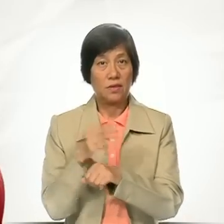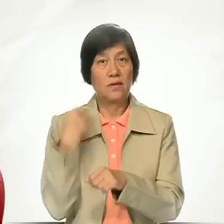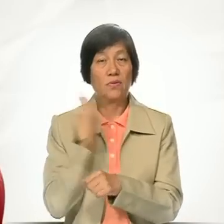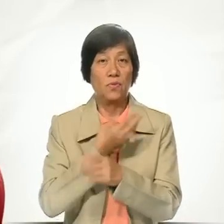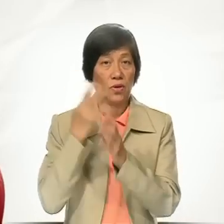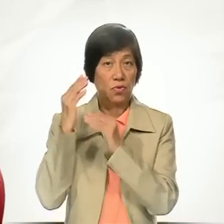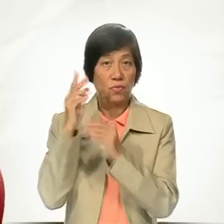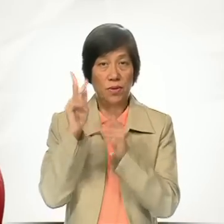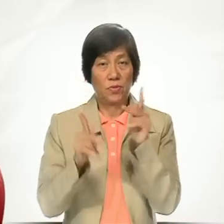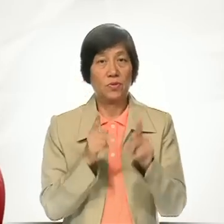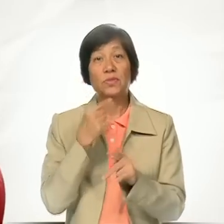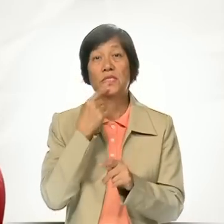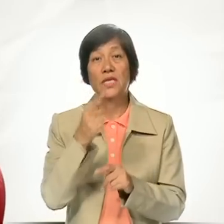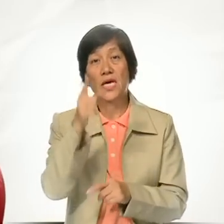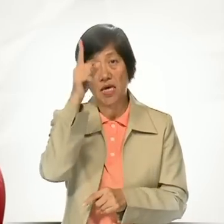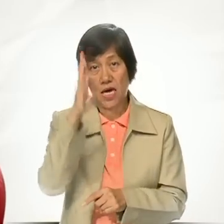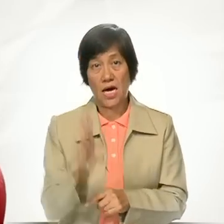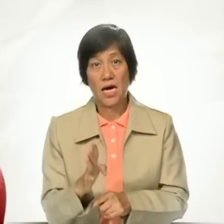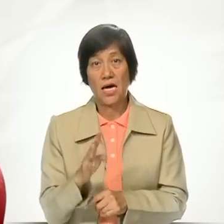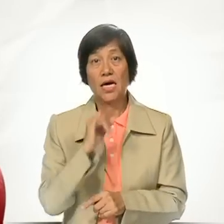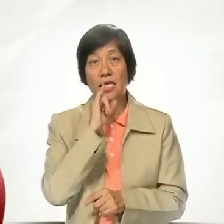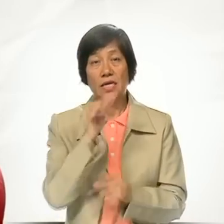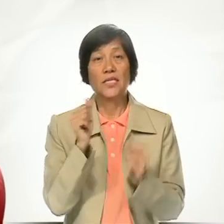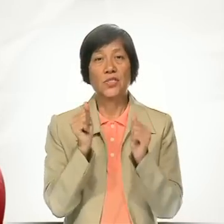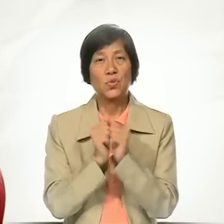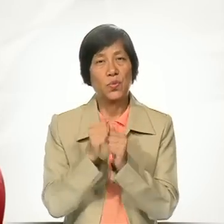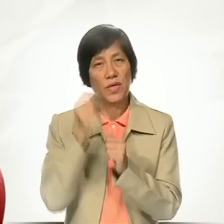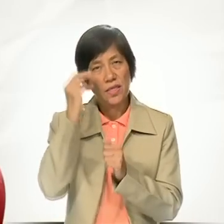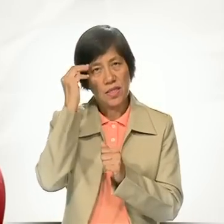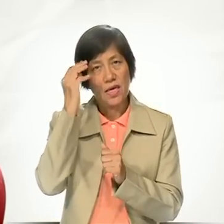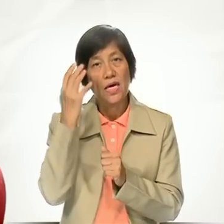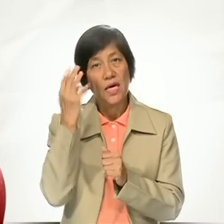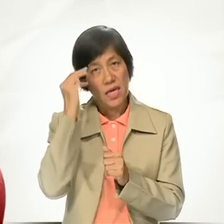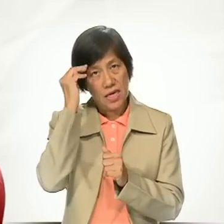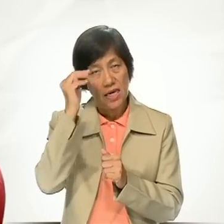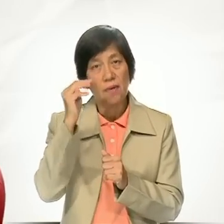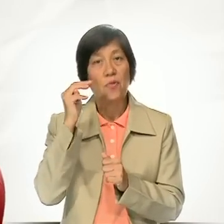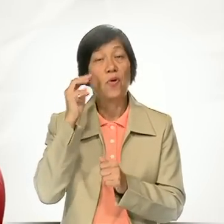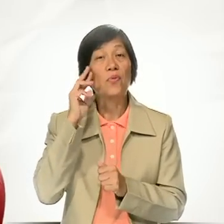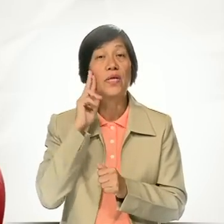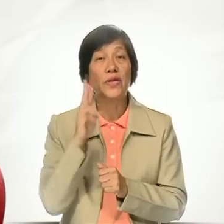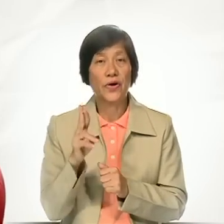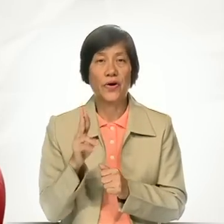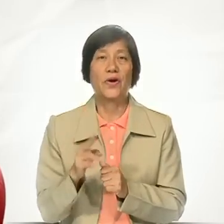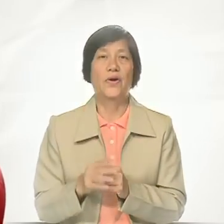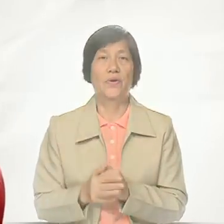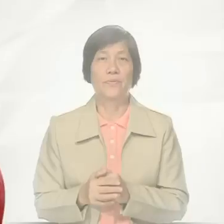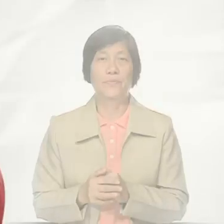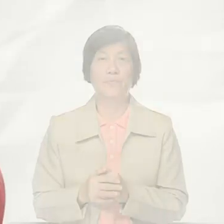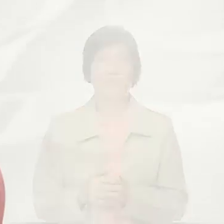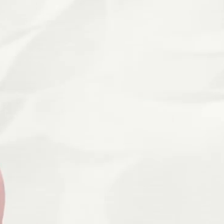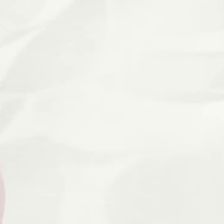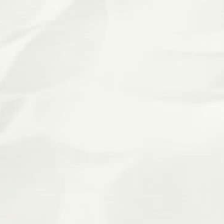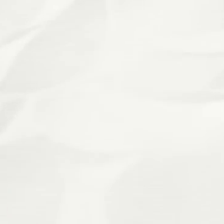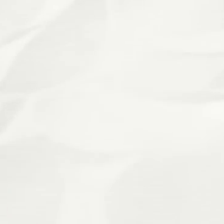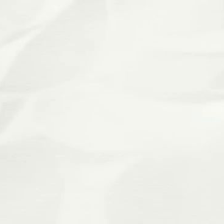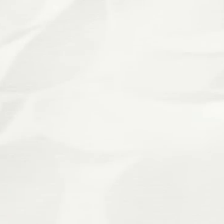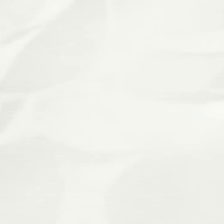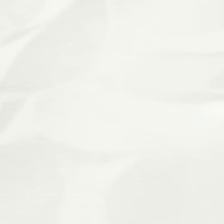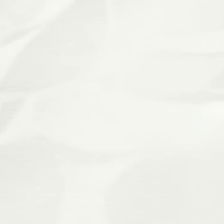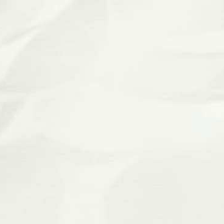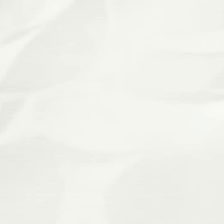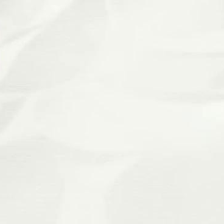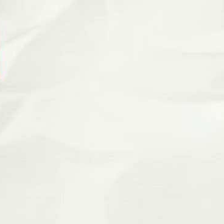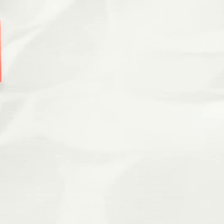we hope people will say, God is with him or with her. God